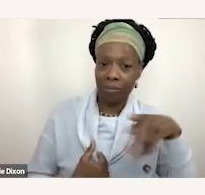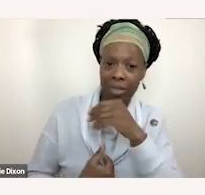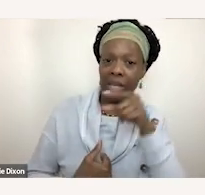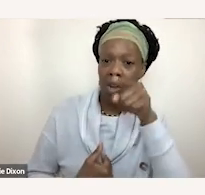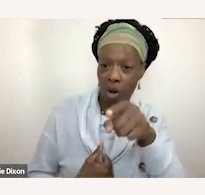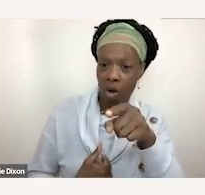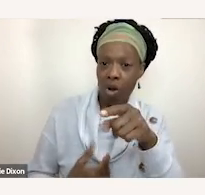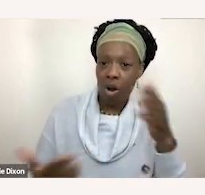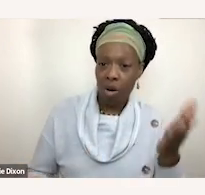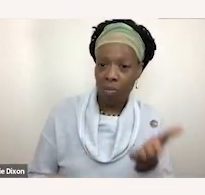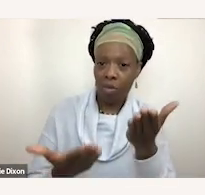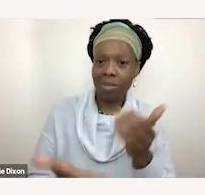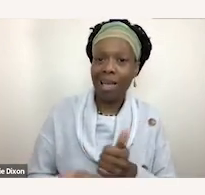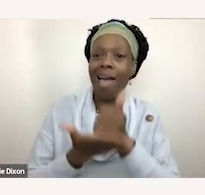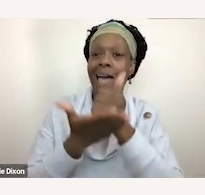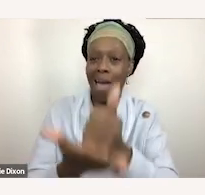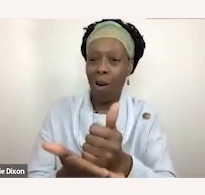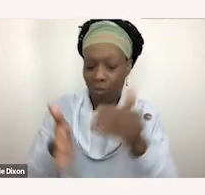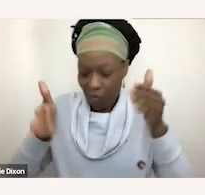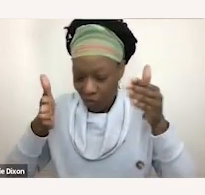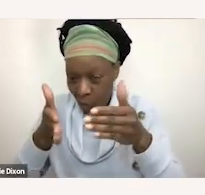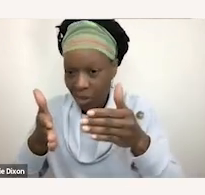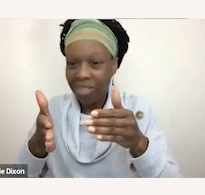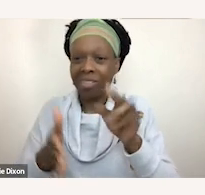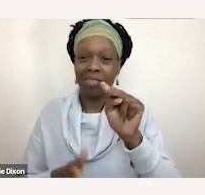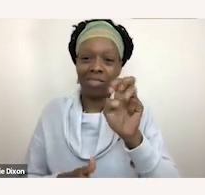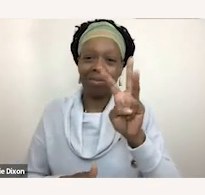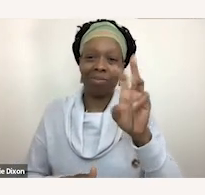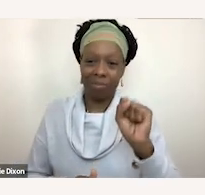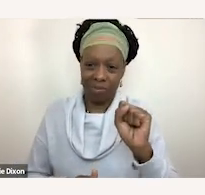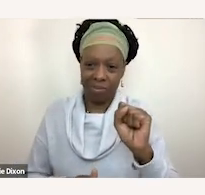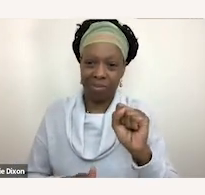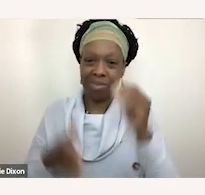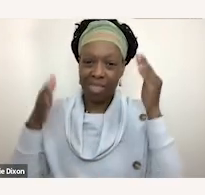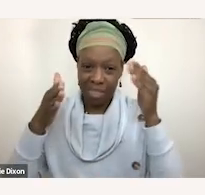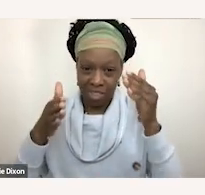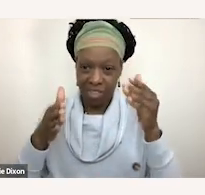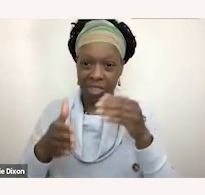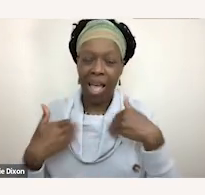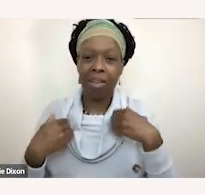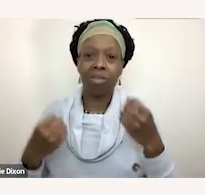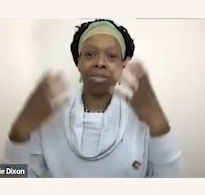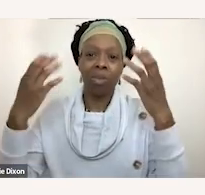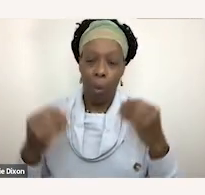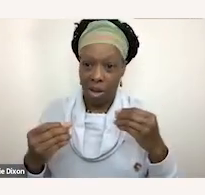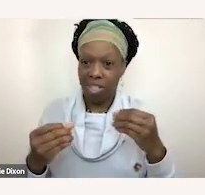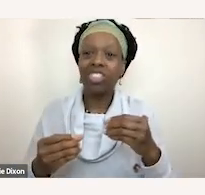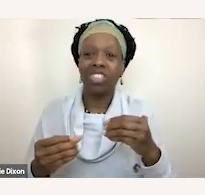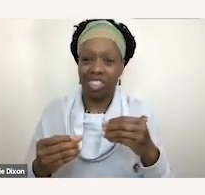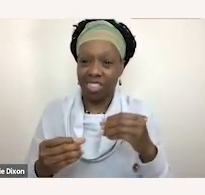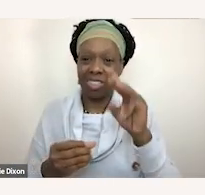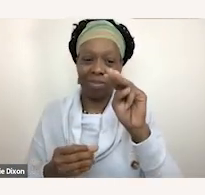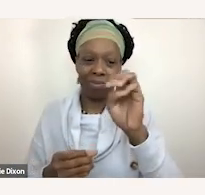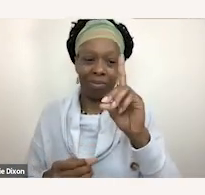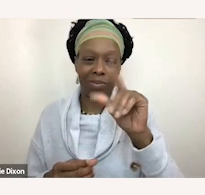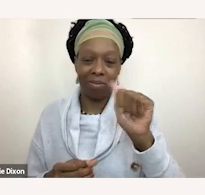um center the media attention around this event there were was tons of coverage it was a huge deal and